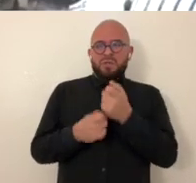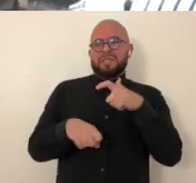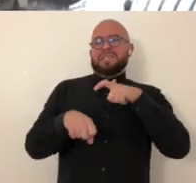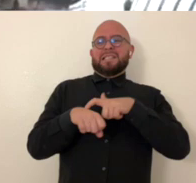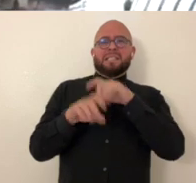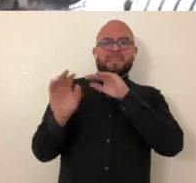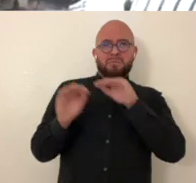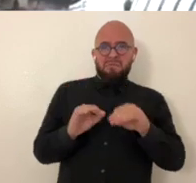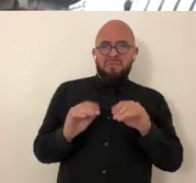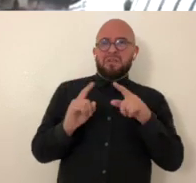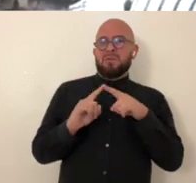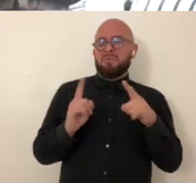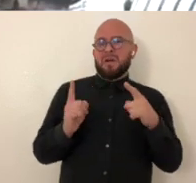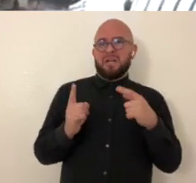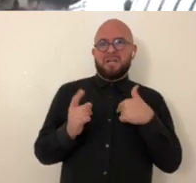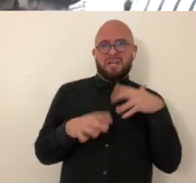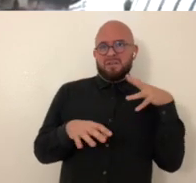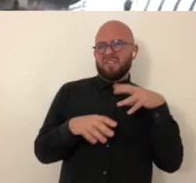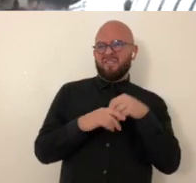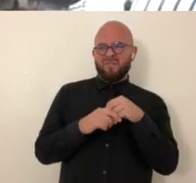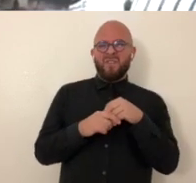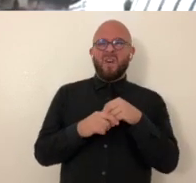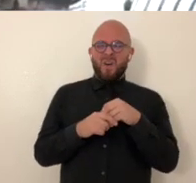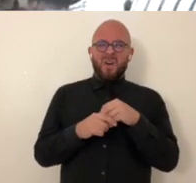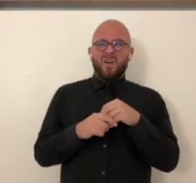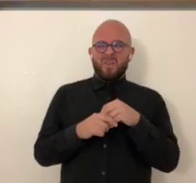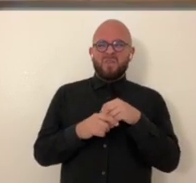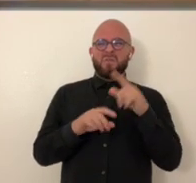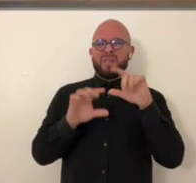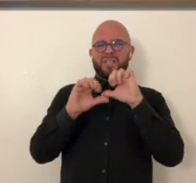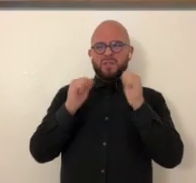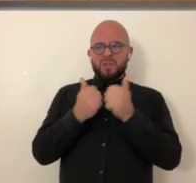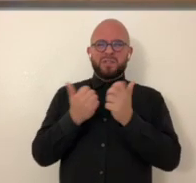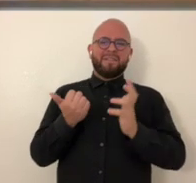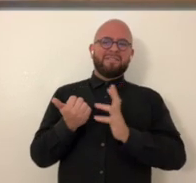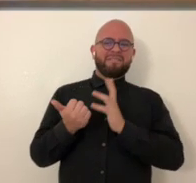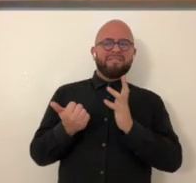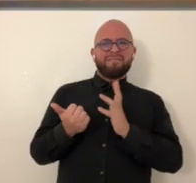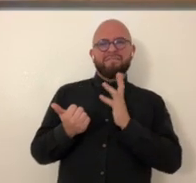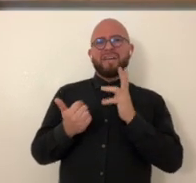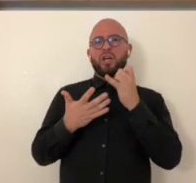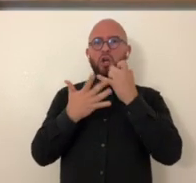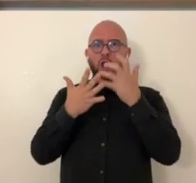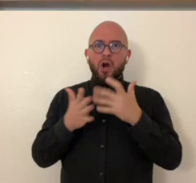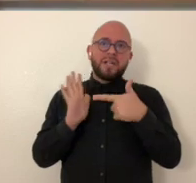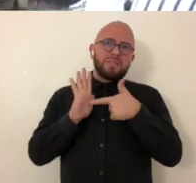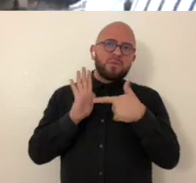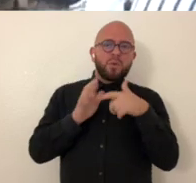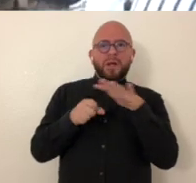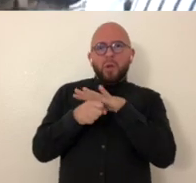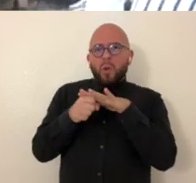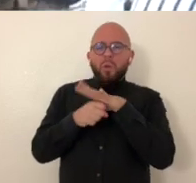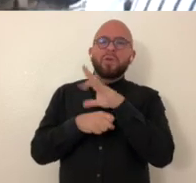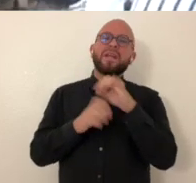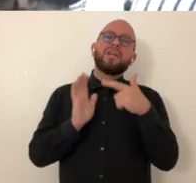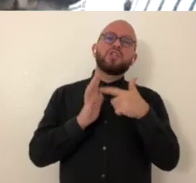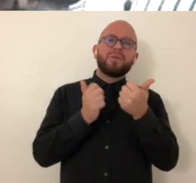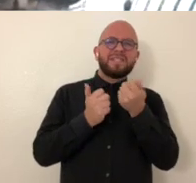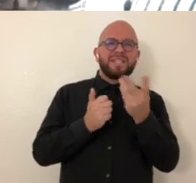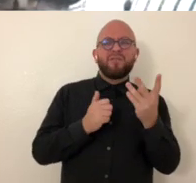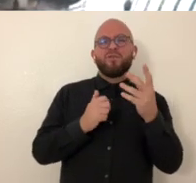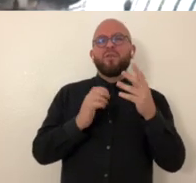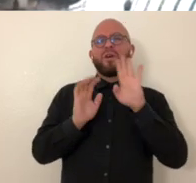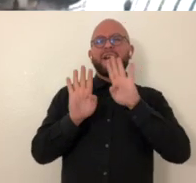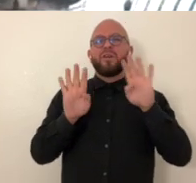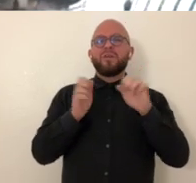moved here january 2020 so it's it was a very interesting time to move here but i got involved in the association of fine